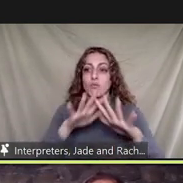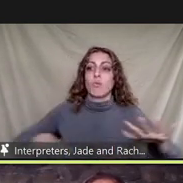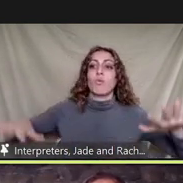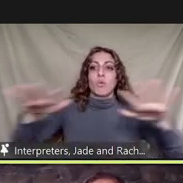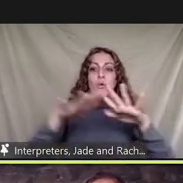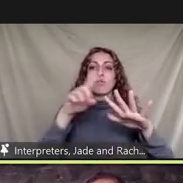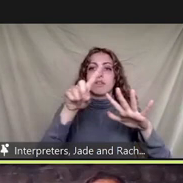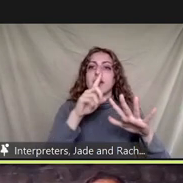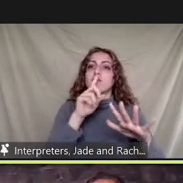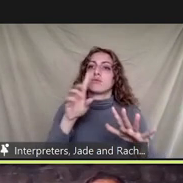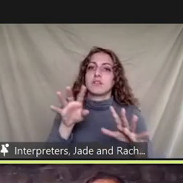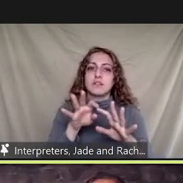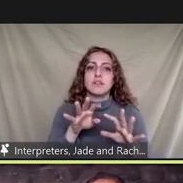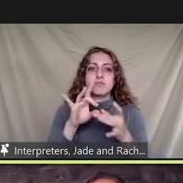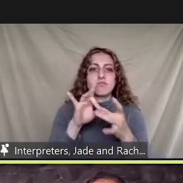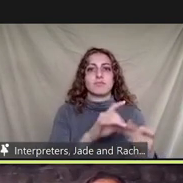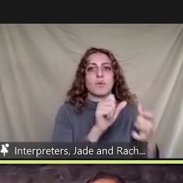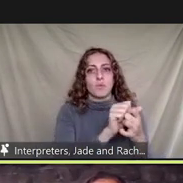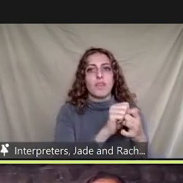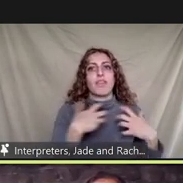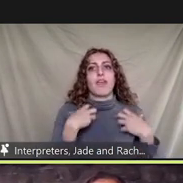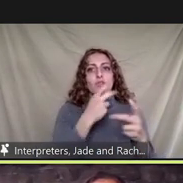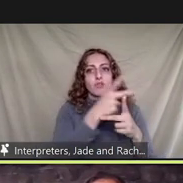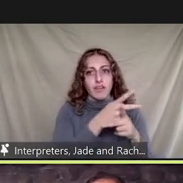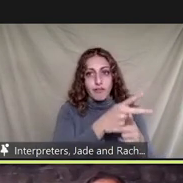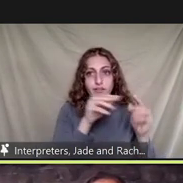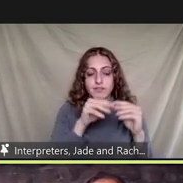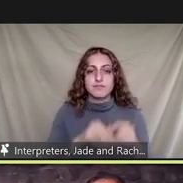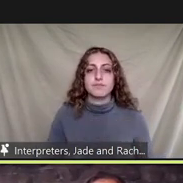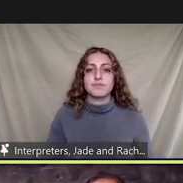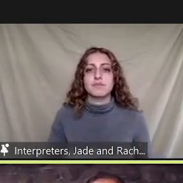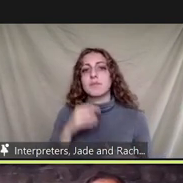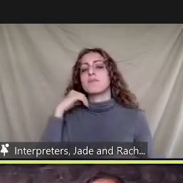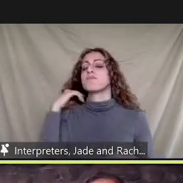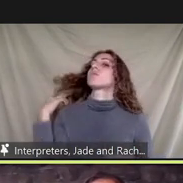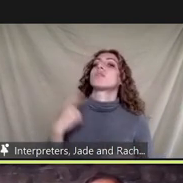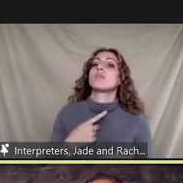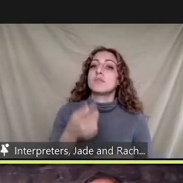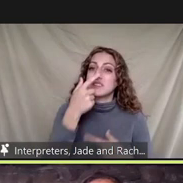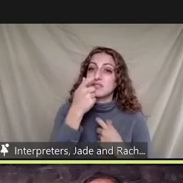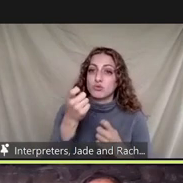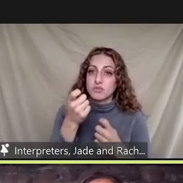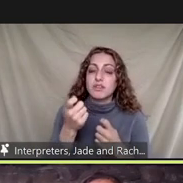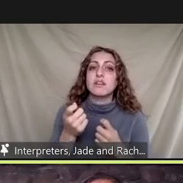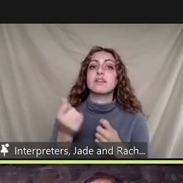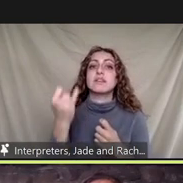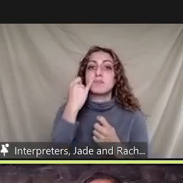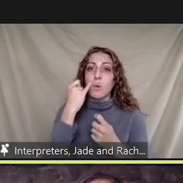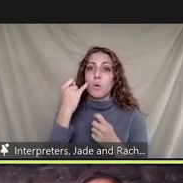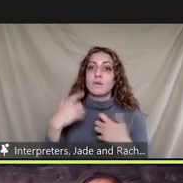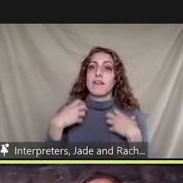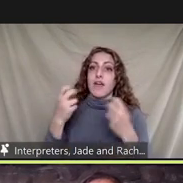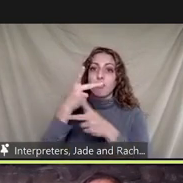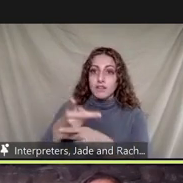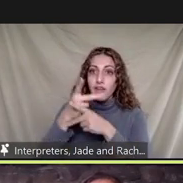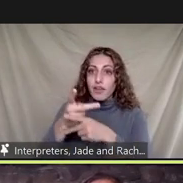next slide please um so interestingly enough if healthcare were a country it would rank 13th in